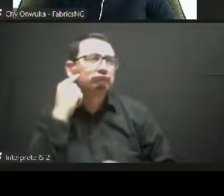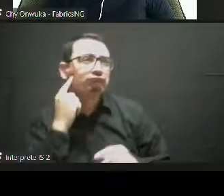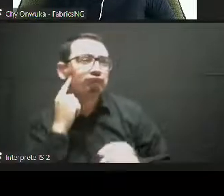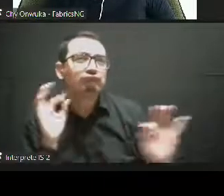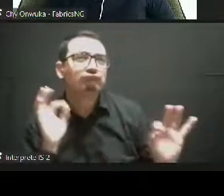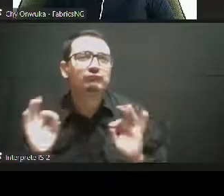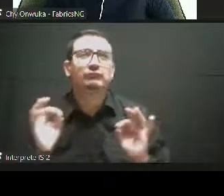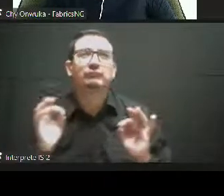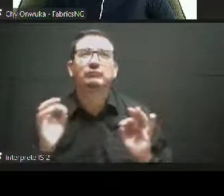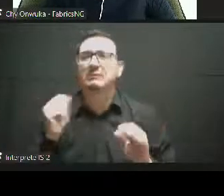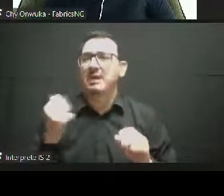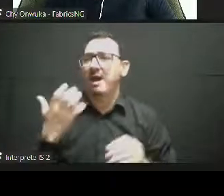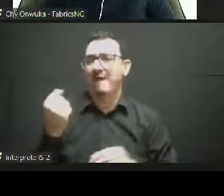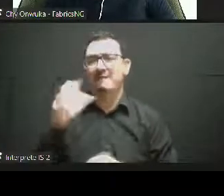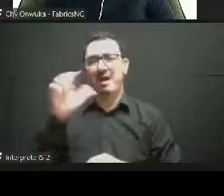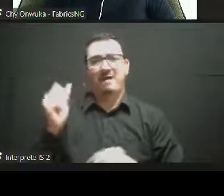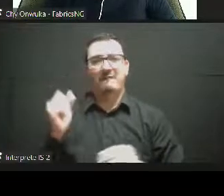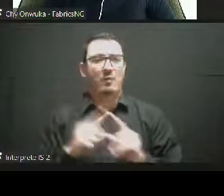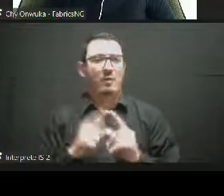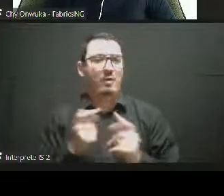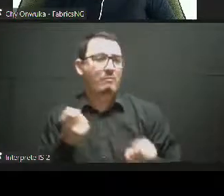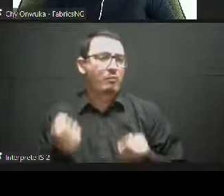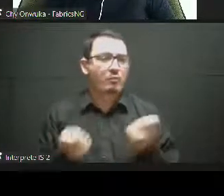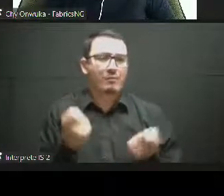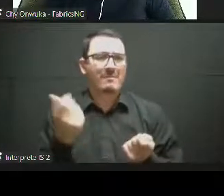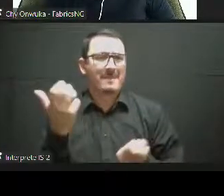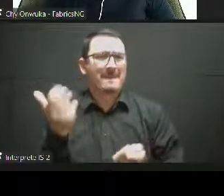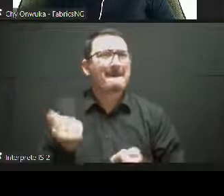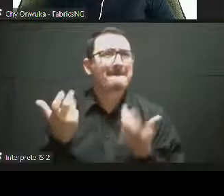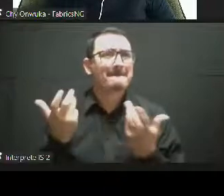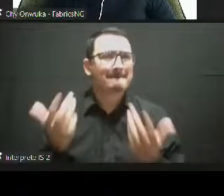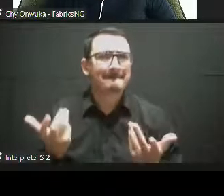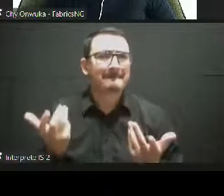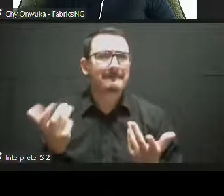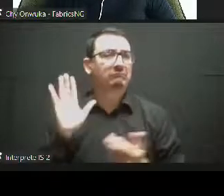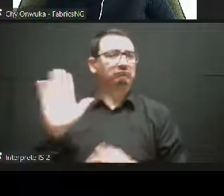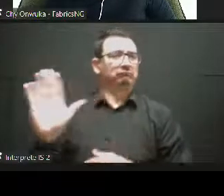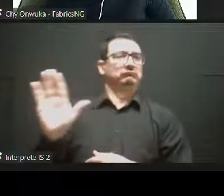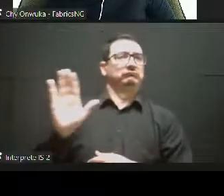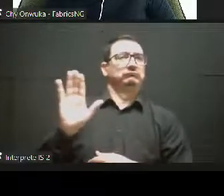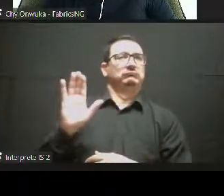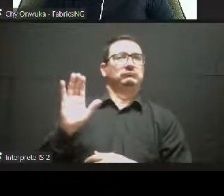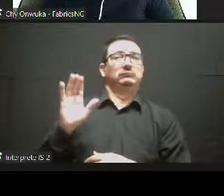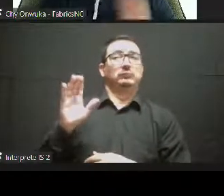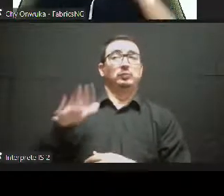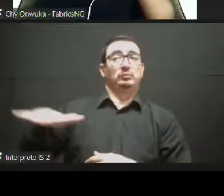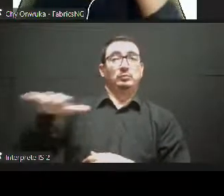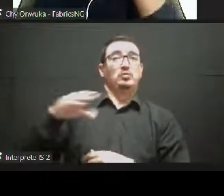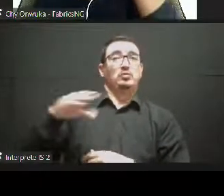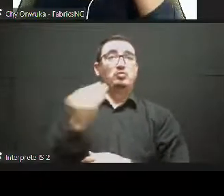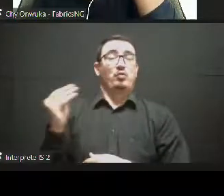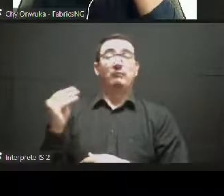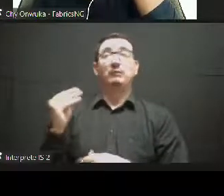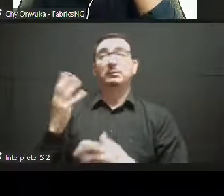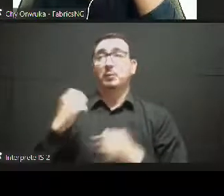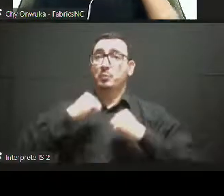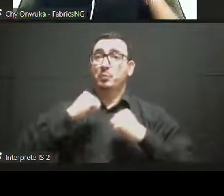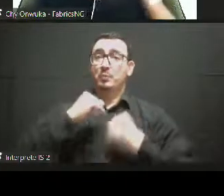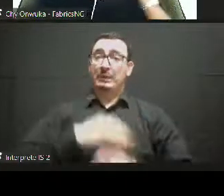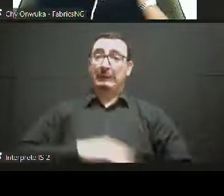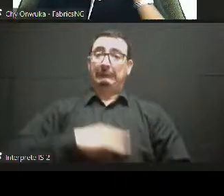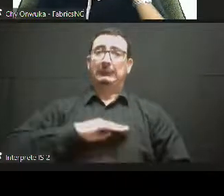young and old people who are celebrating being themselves, being African across the region.